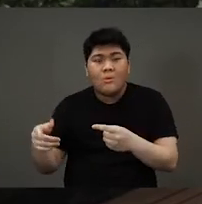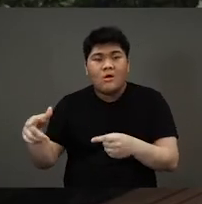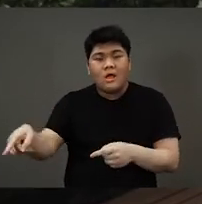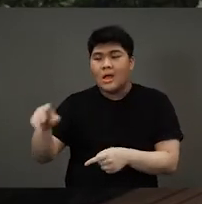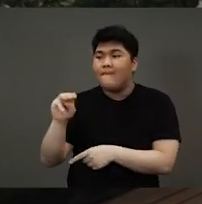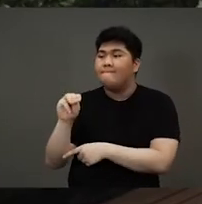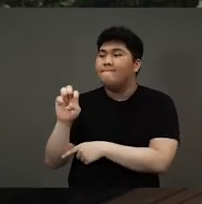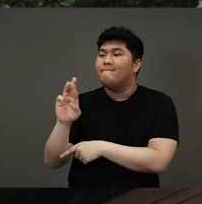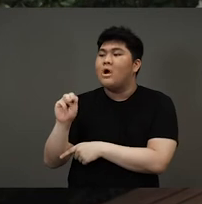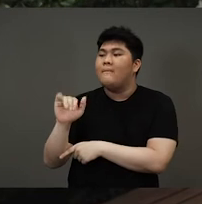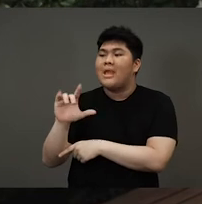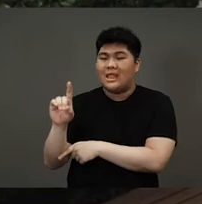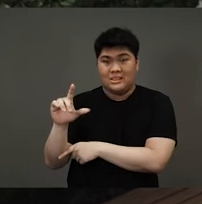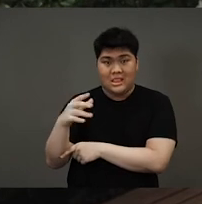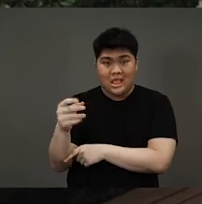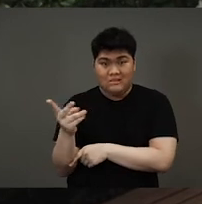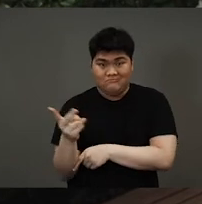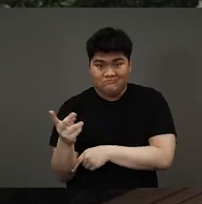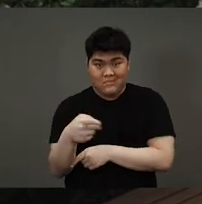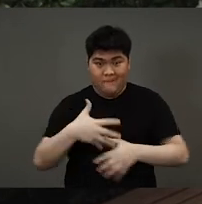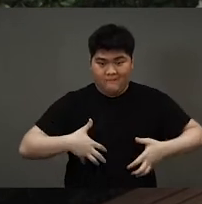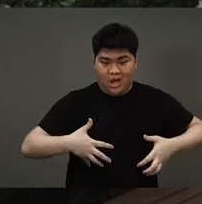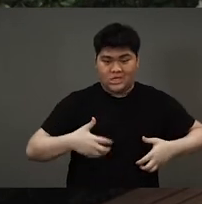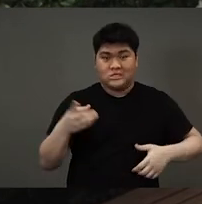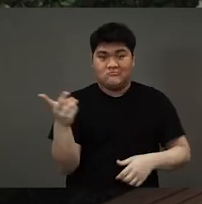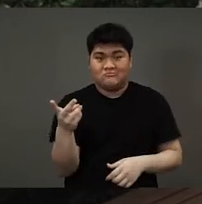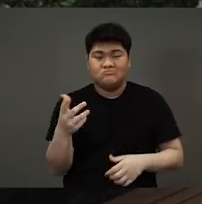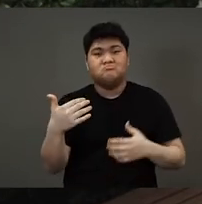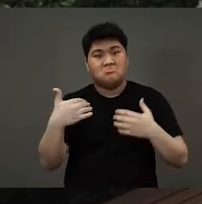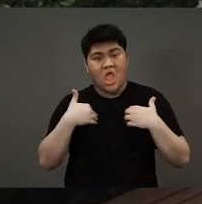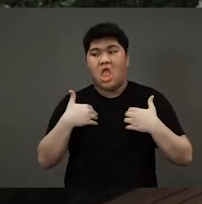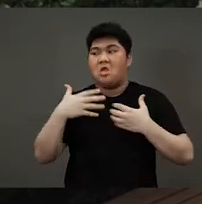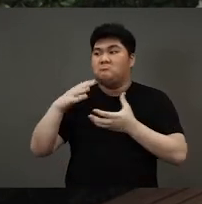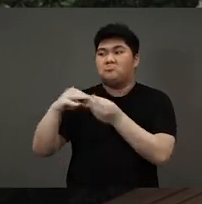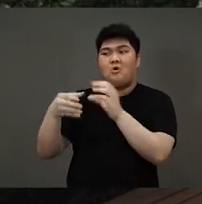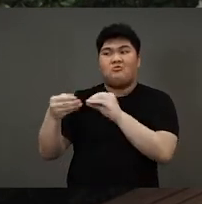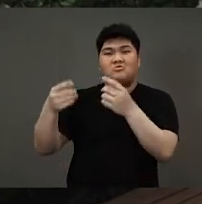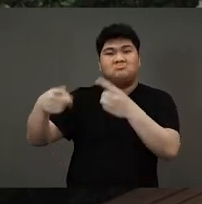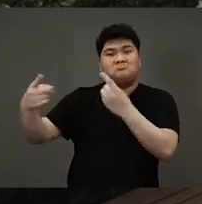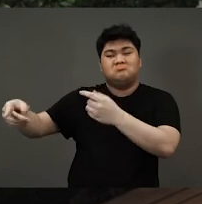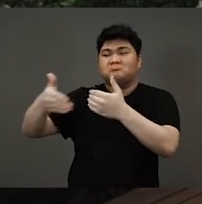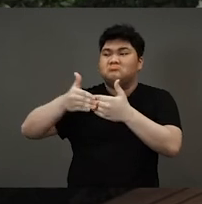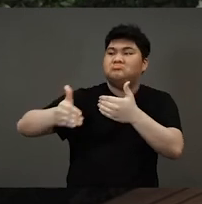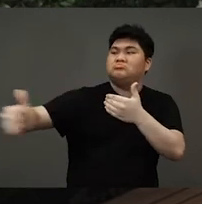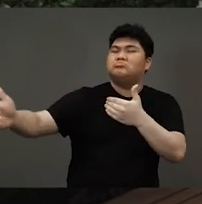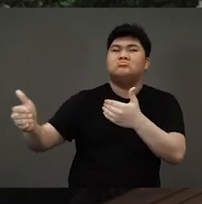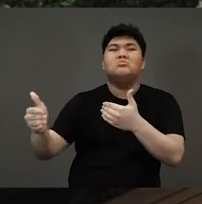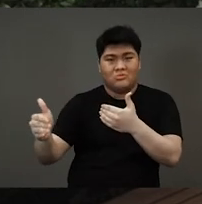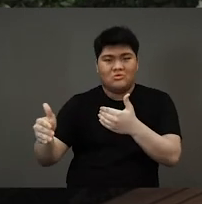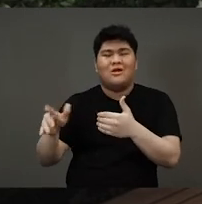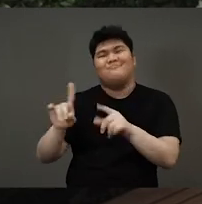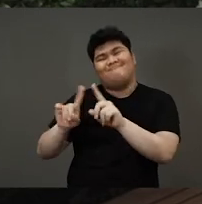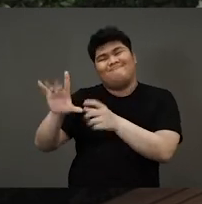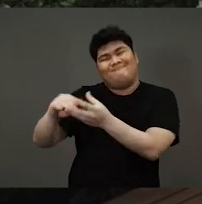As it goes, the story says that monkey and the mermaid had their own story after this story